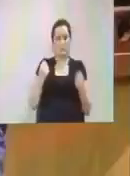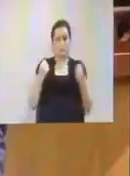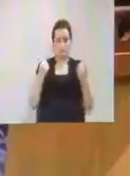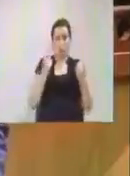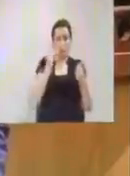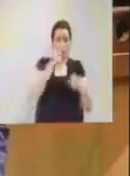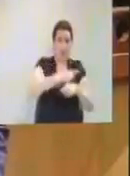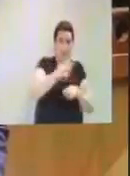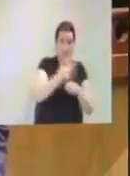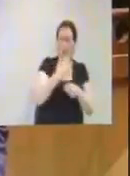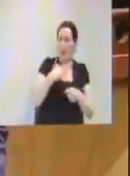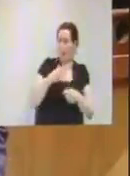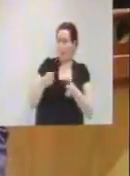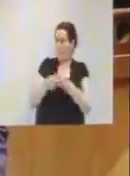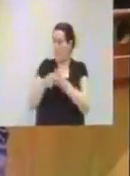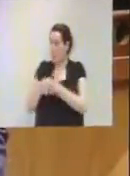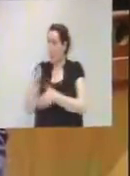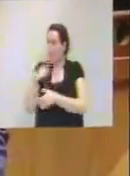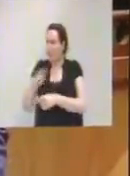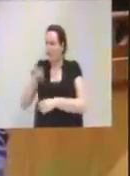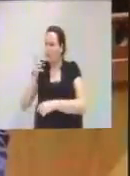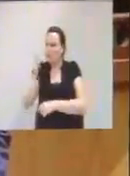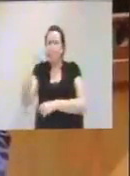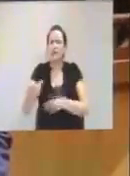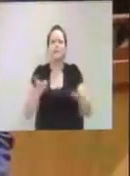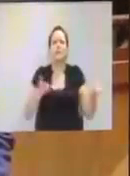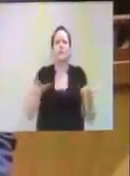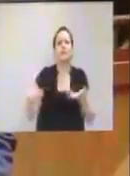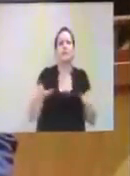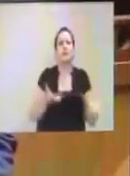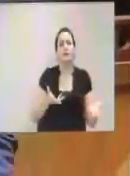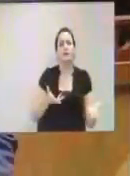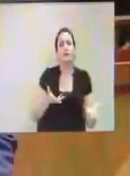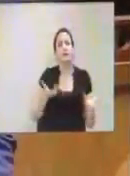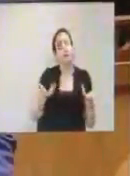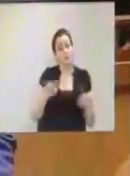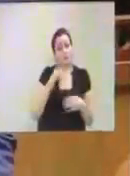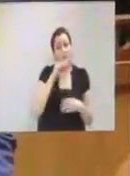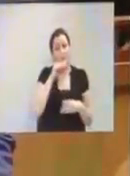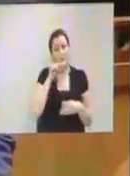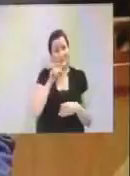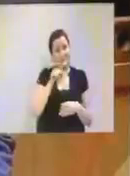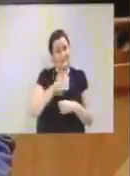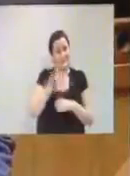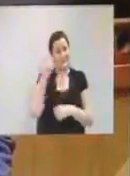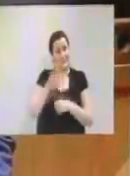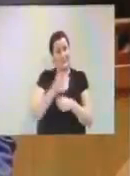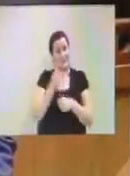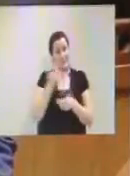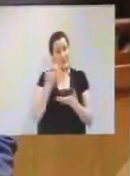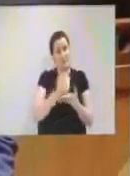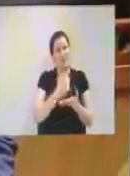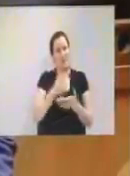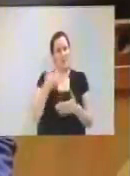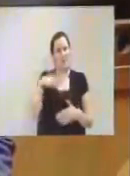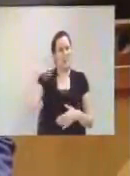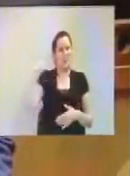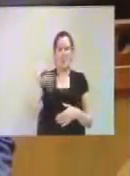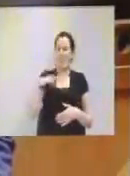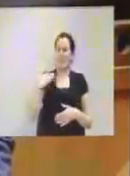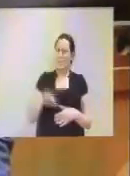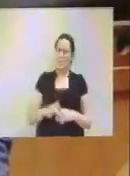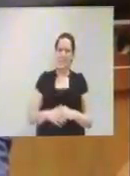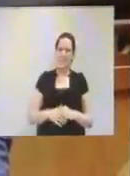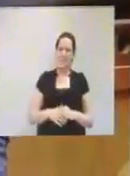The projected operational cost of the system remains outrageously high. And one can only